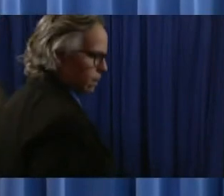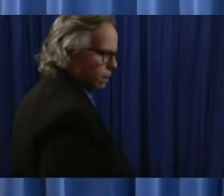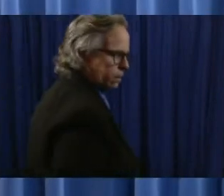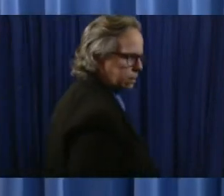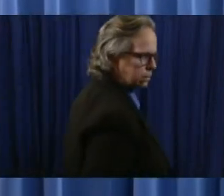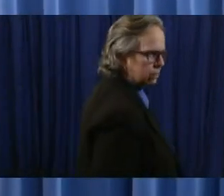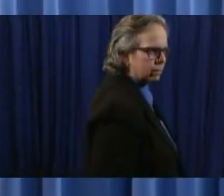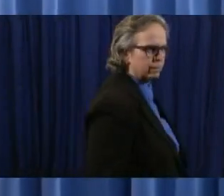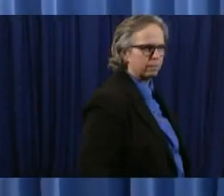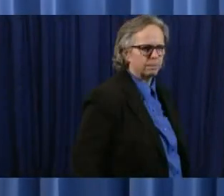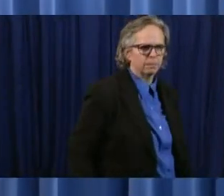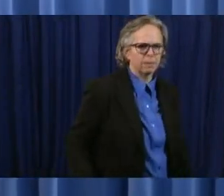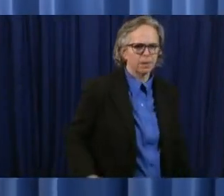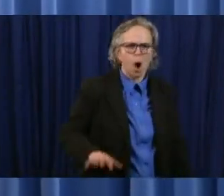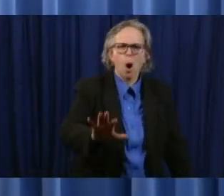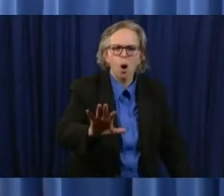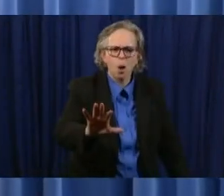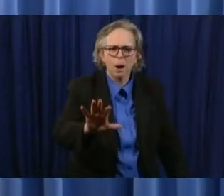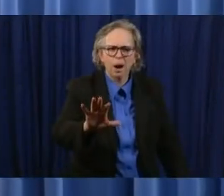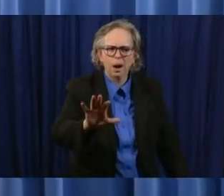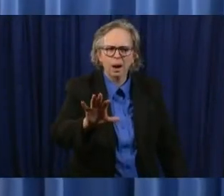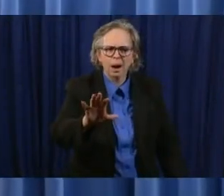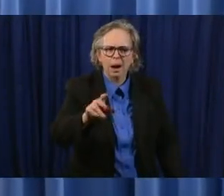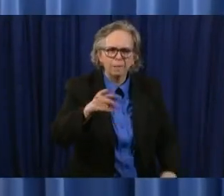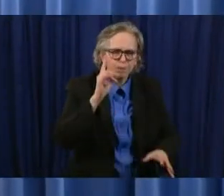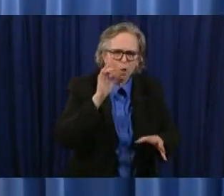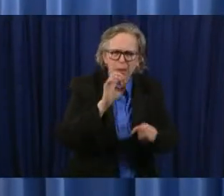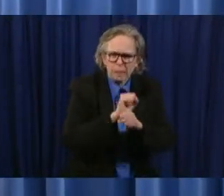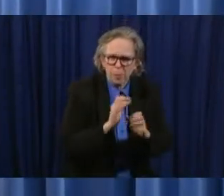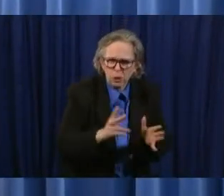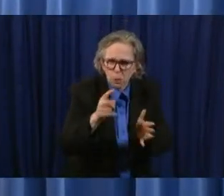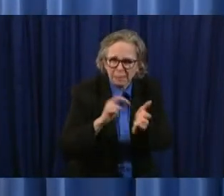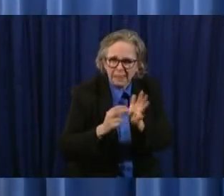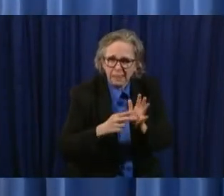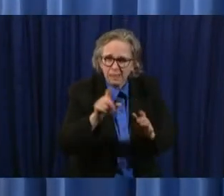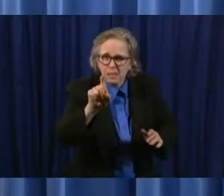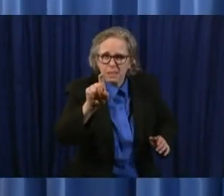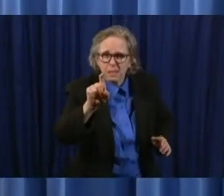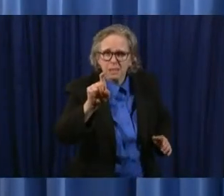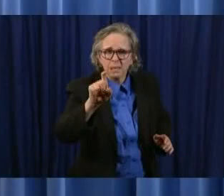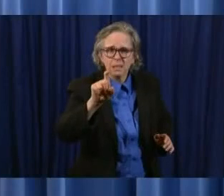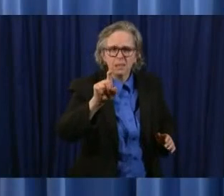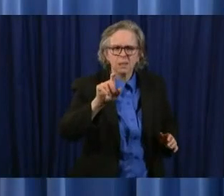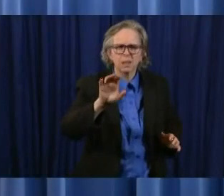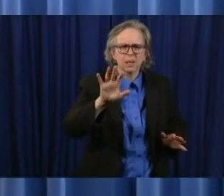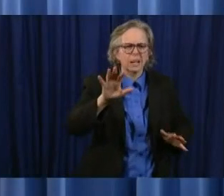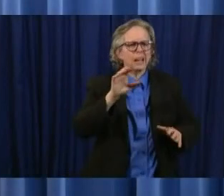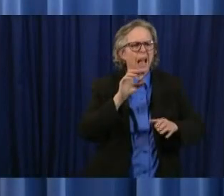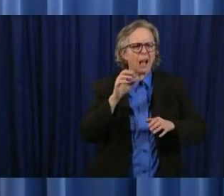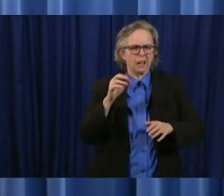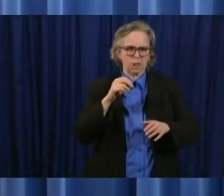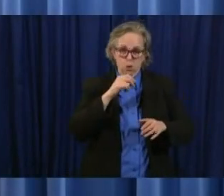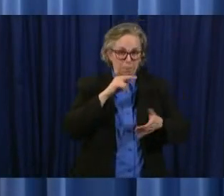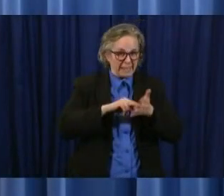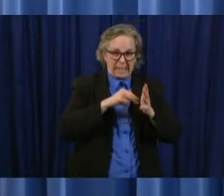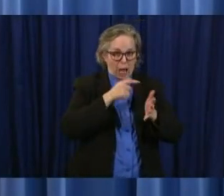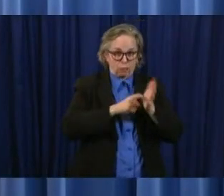oh i'm sorry for the for the employees and the workers yeah yeah this is still